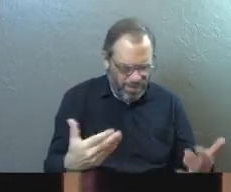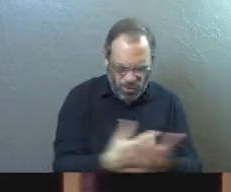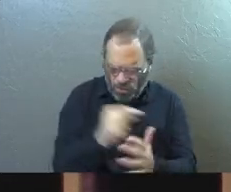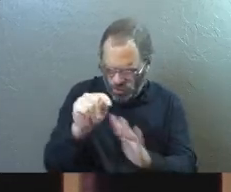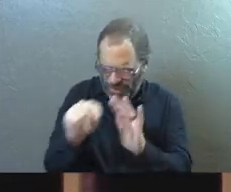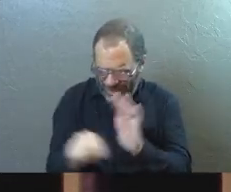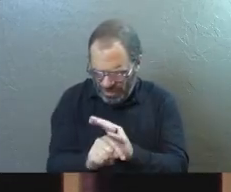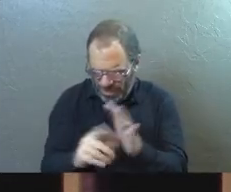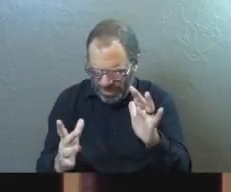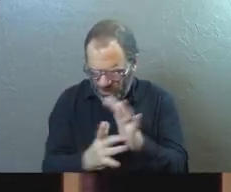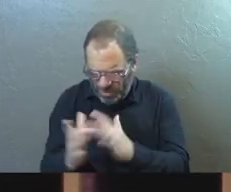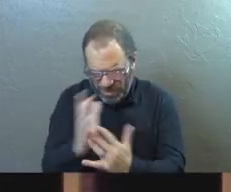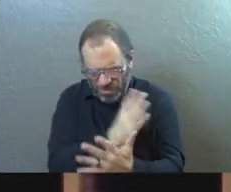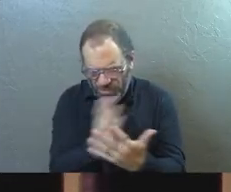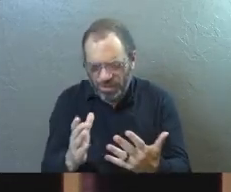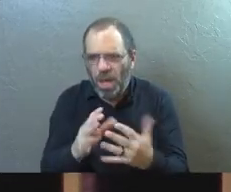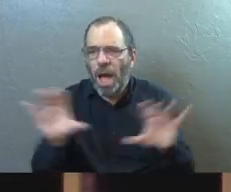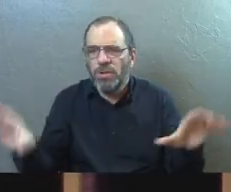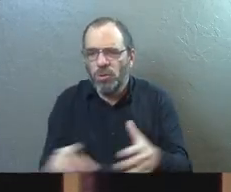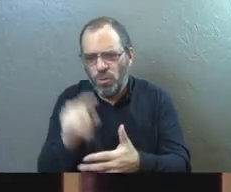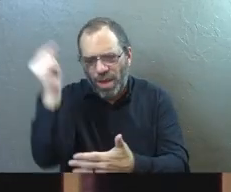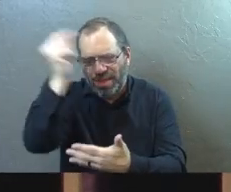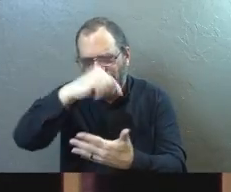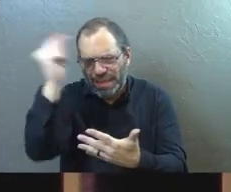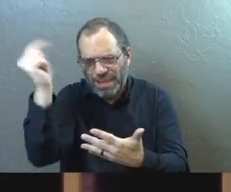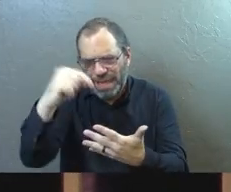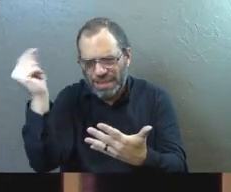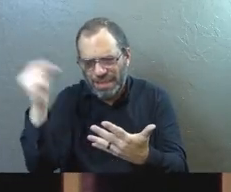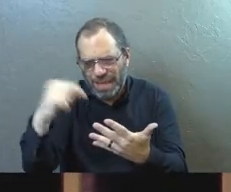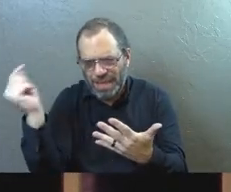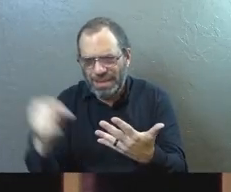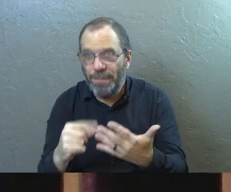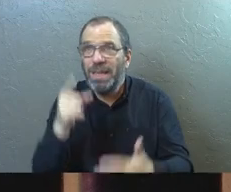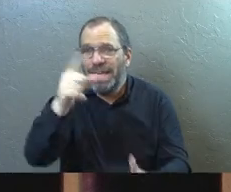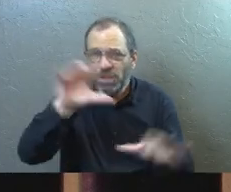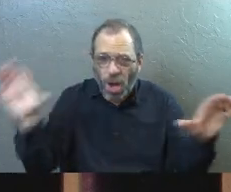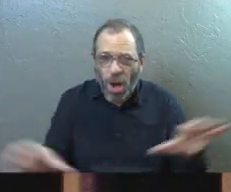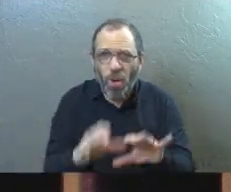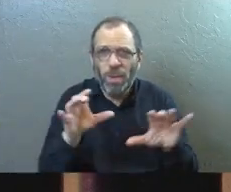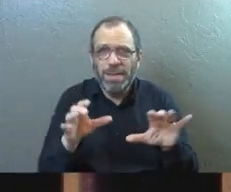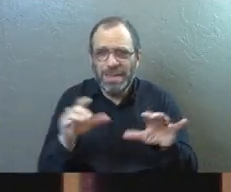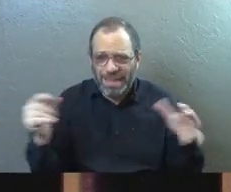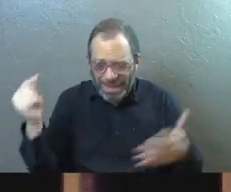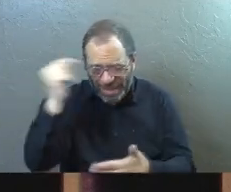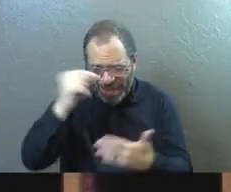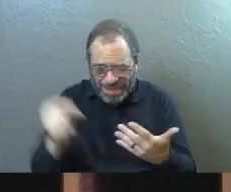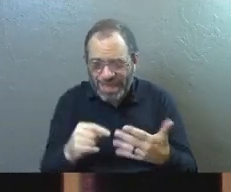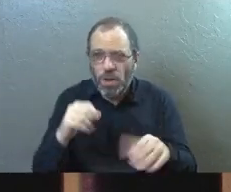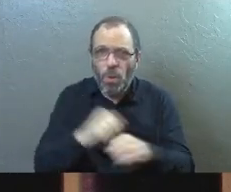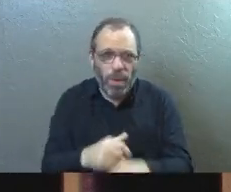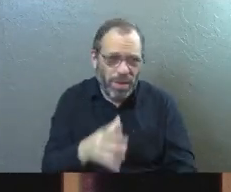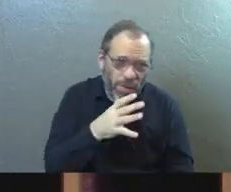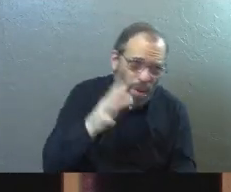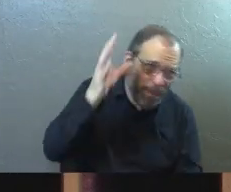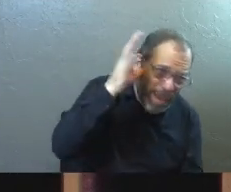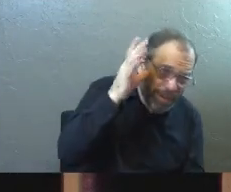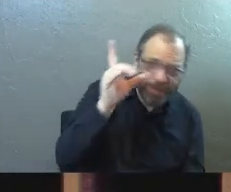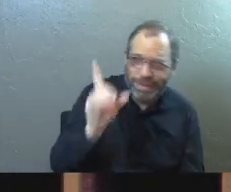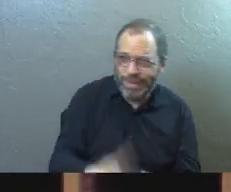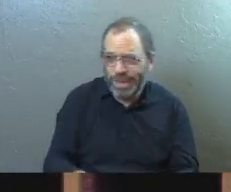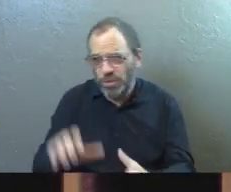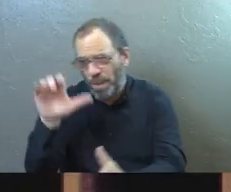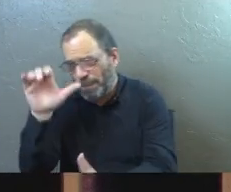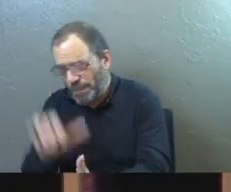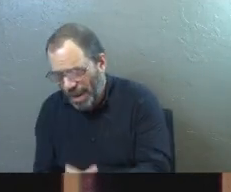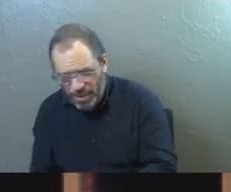Testament where Jesus is saying, I need you to do this? Because he's always doing this. I need you to do this in your parenting. I need you to do this